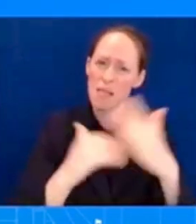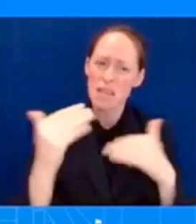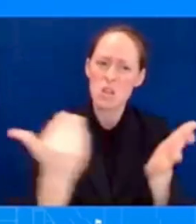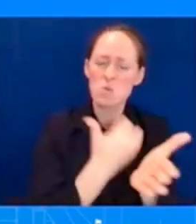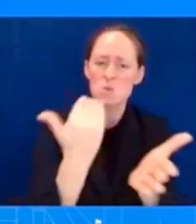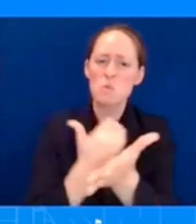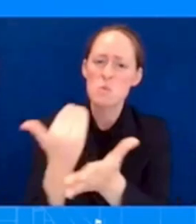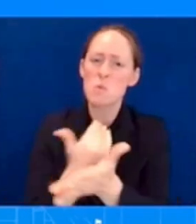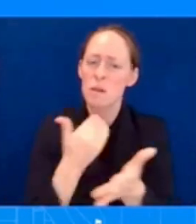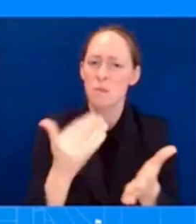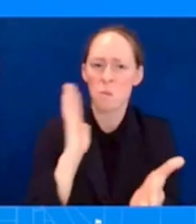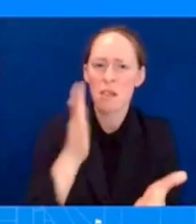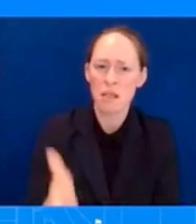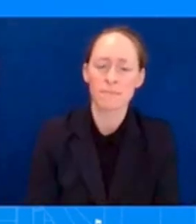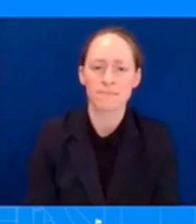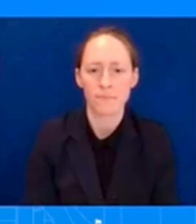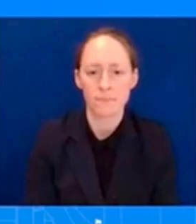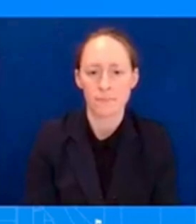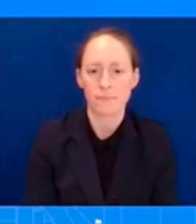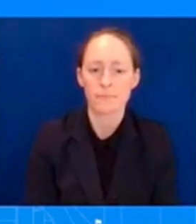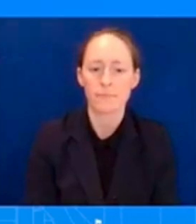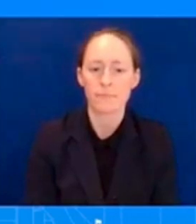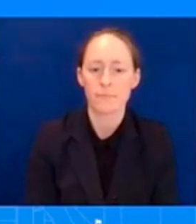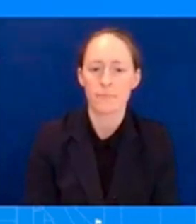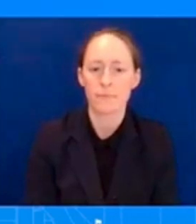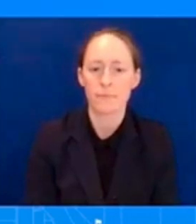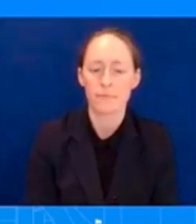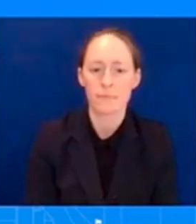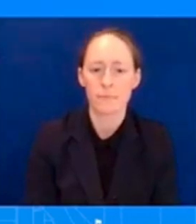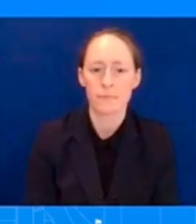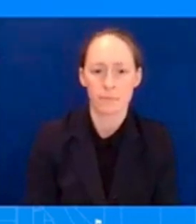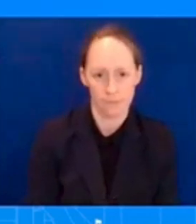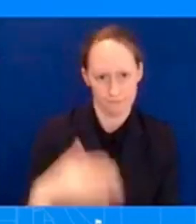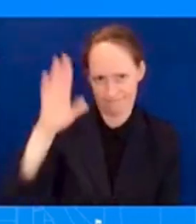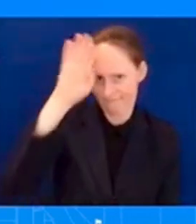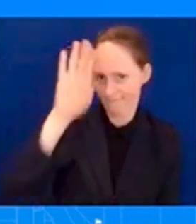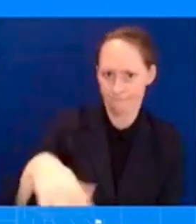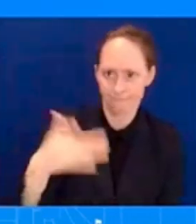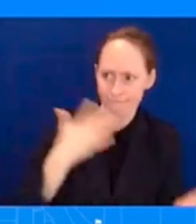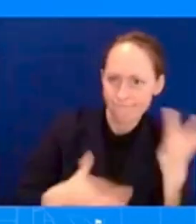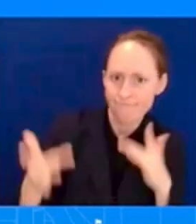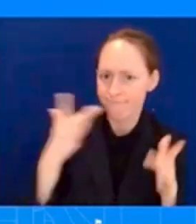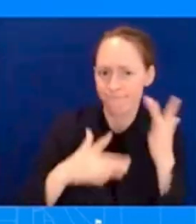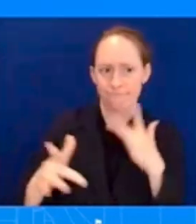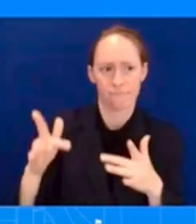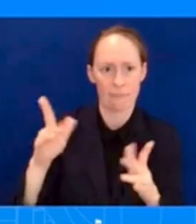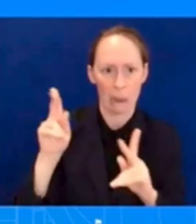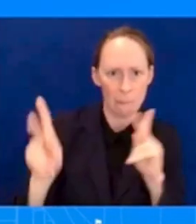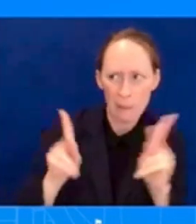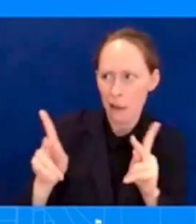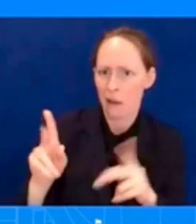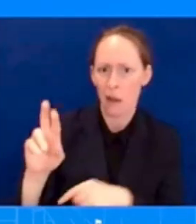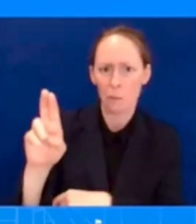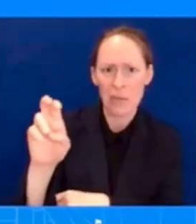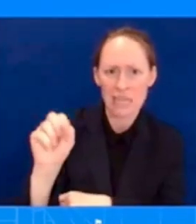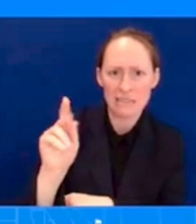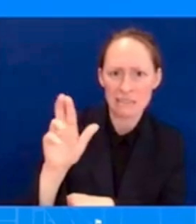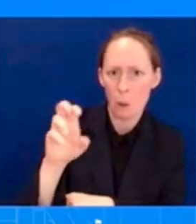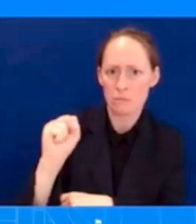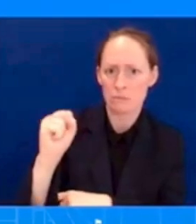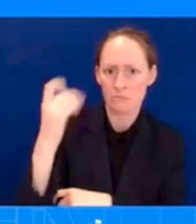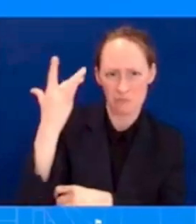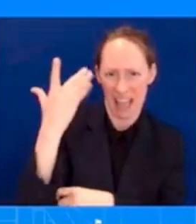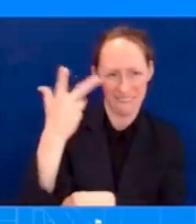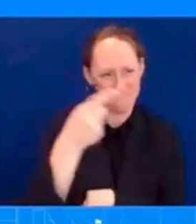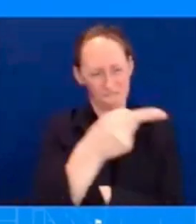and equipment from the continental u.s to hawaiian and expeditious manner but do you believe that you now have